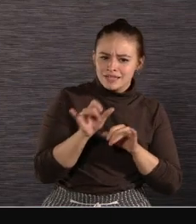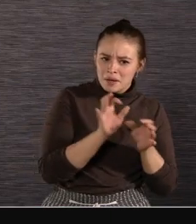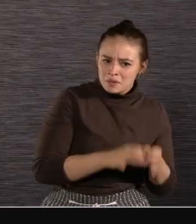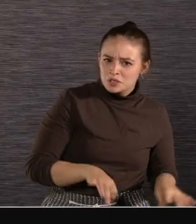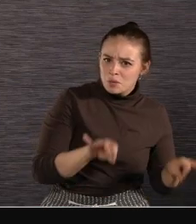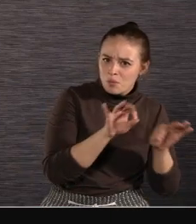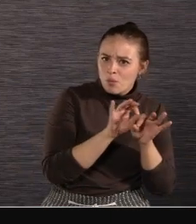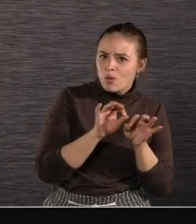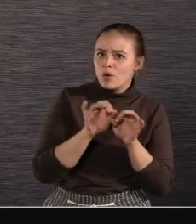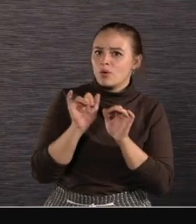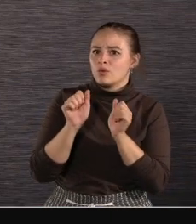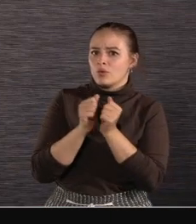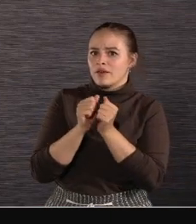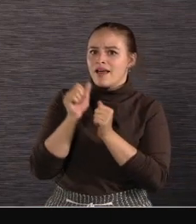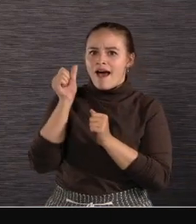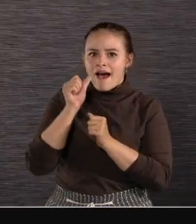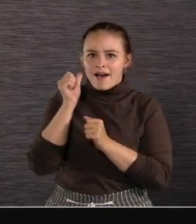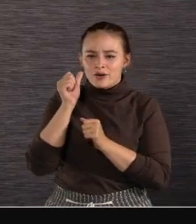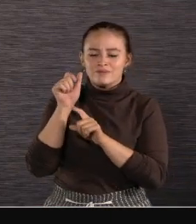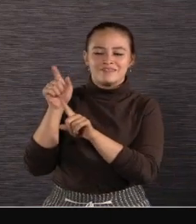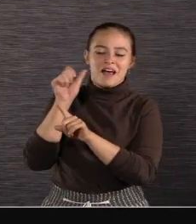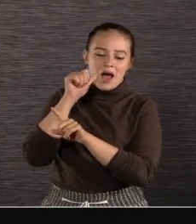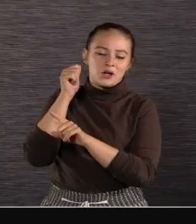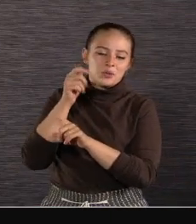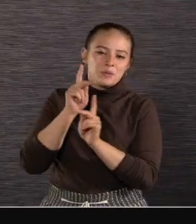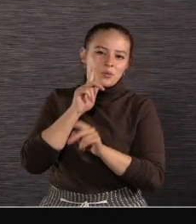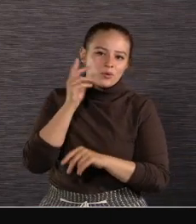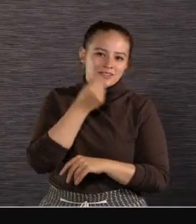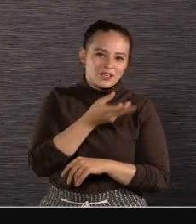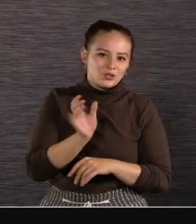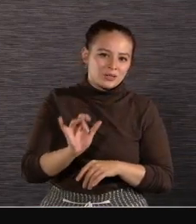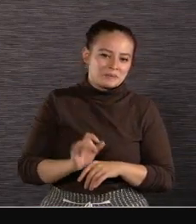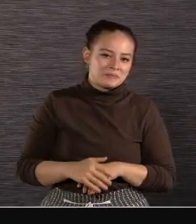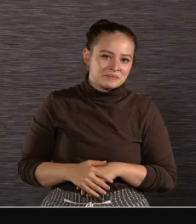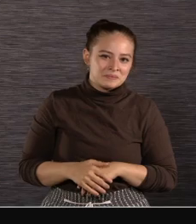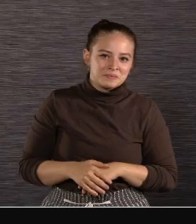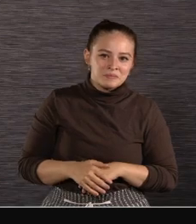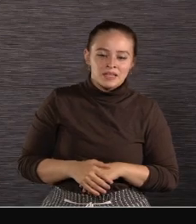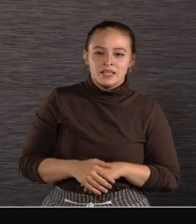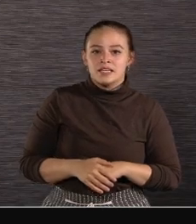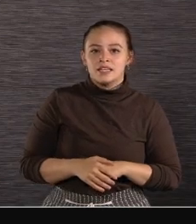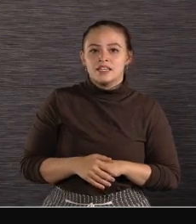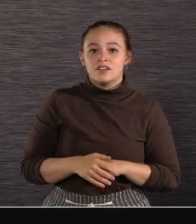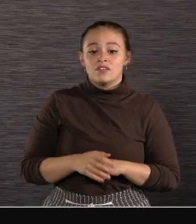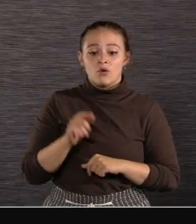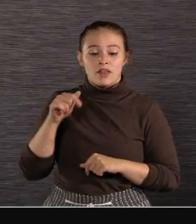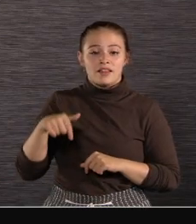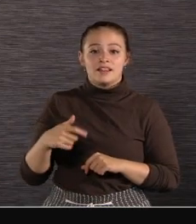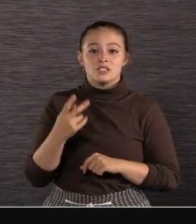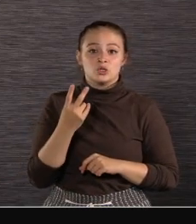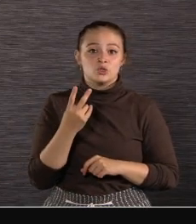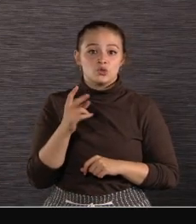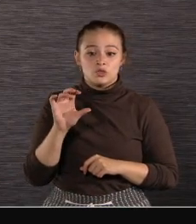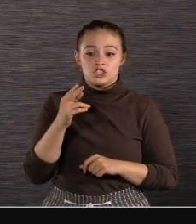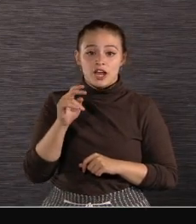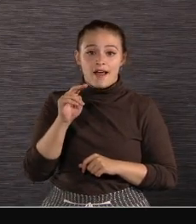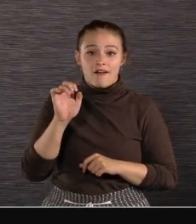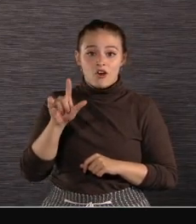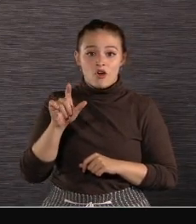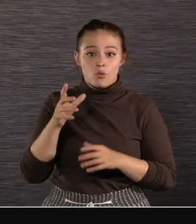that's what the audio people will tell you Sony is expanding our wireless audio line With a new two-channel receiver The URX